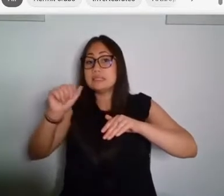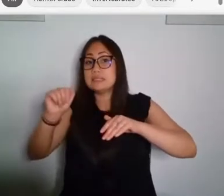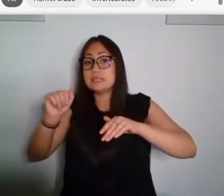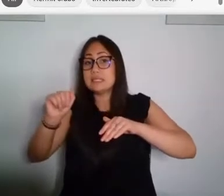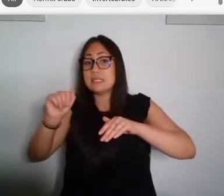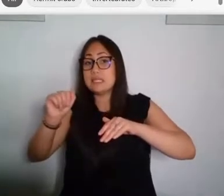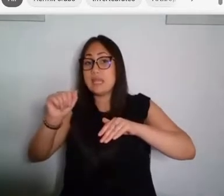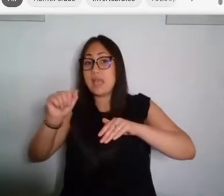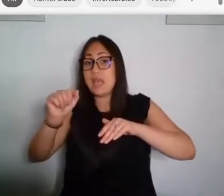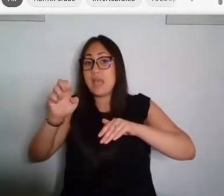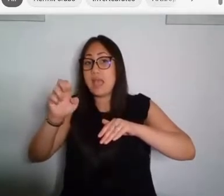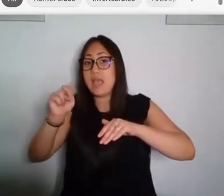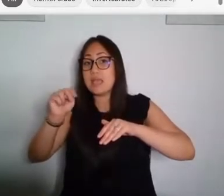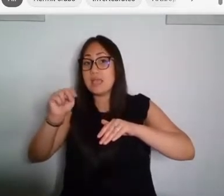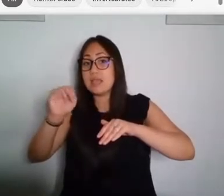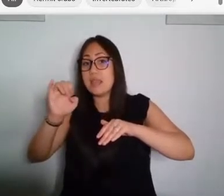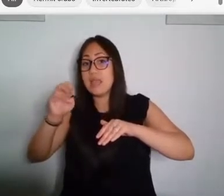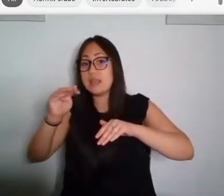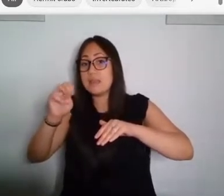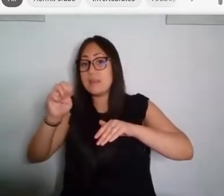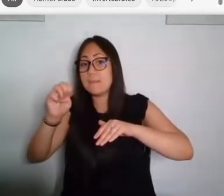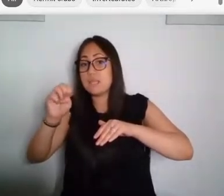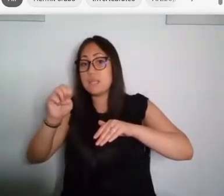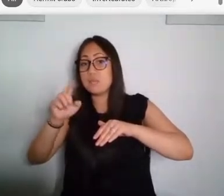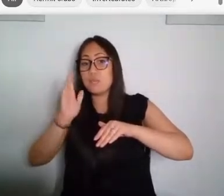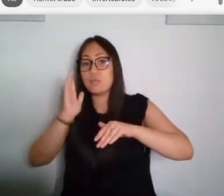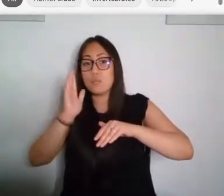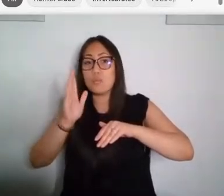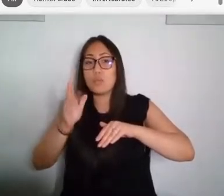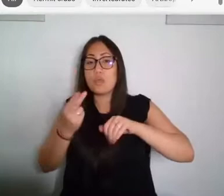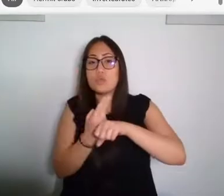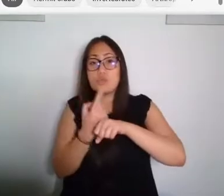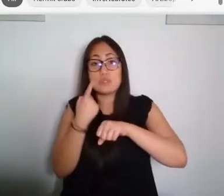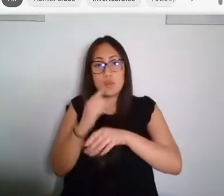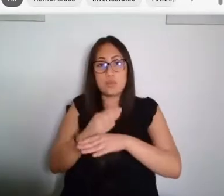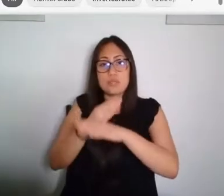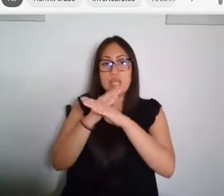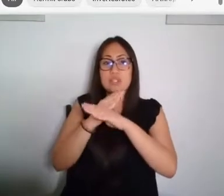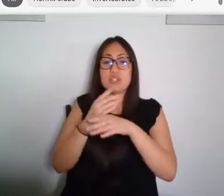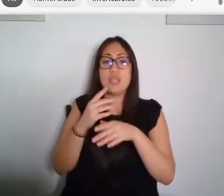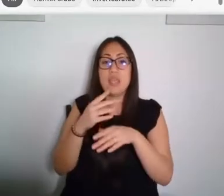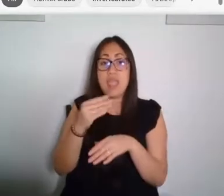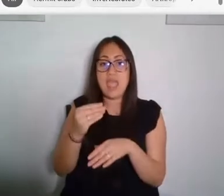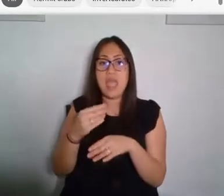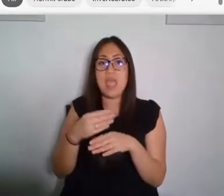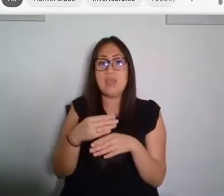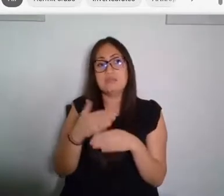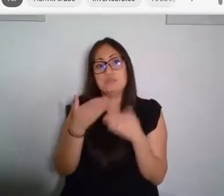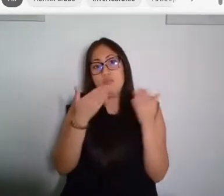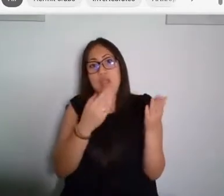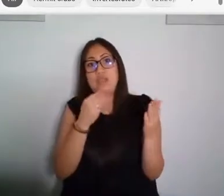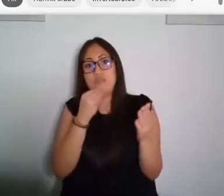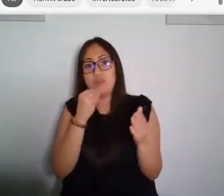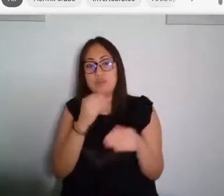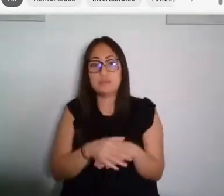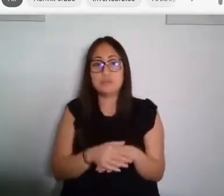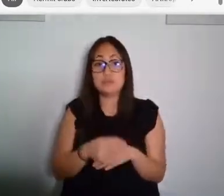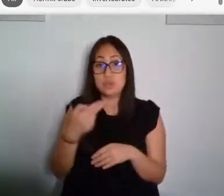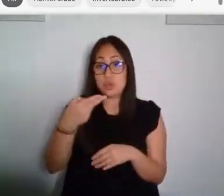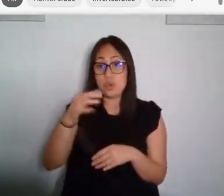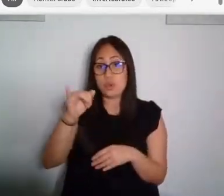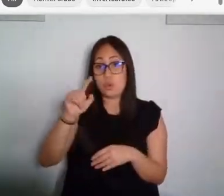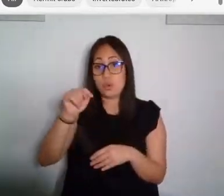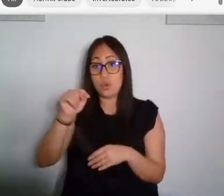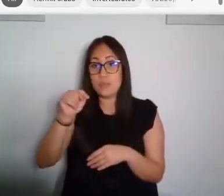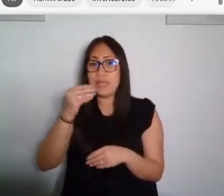anemone provides protection, and the hermit crab provides food. Hermit crabs will eat just about anything. They're scavengers, and